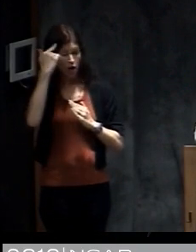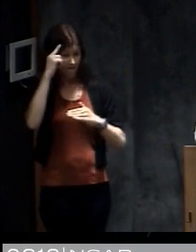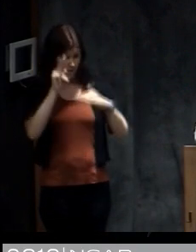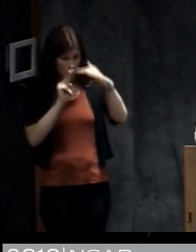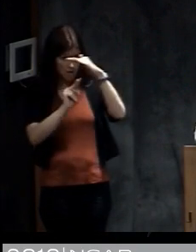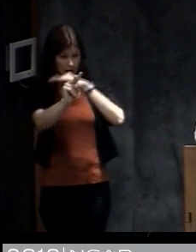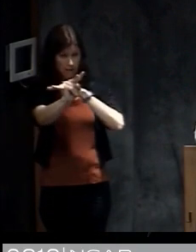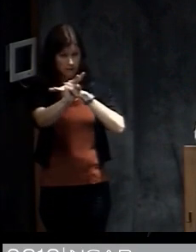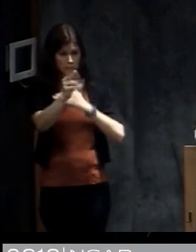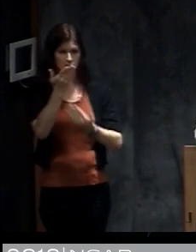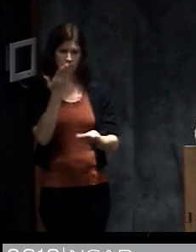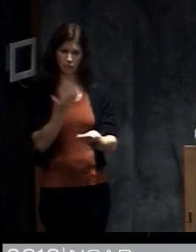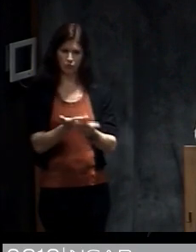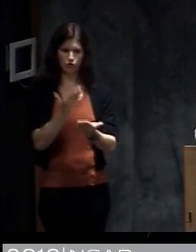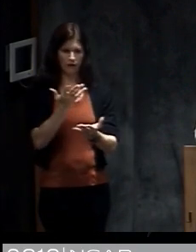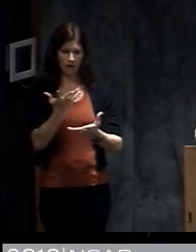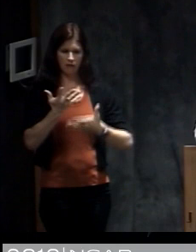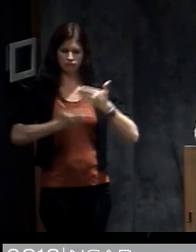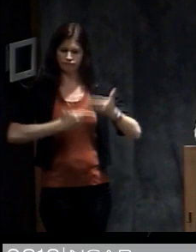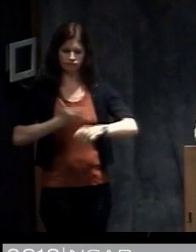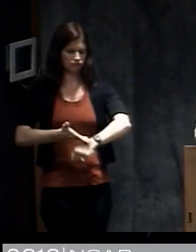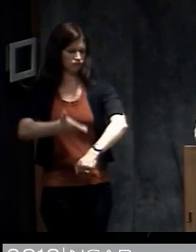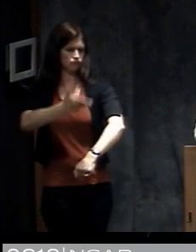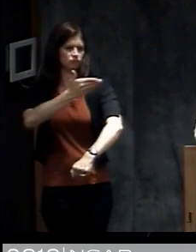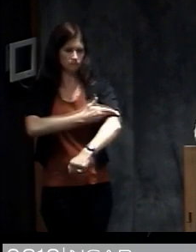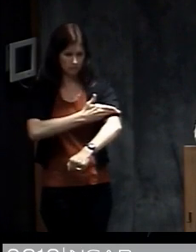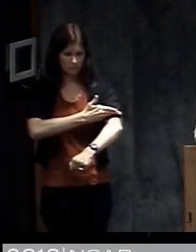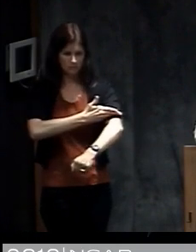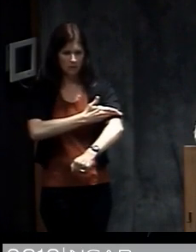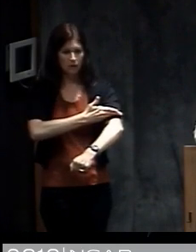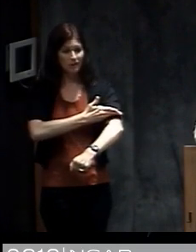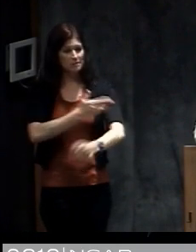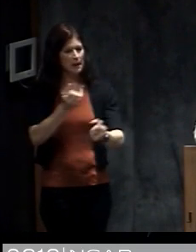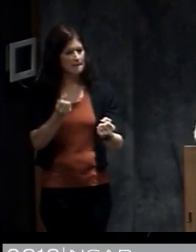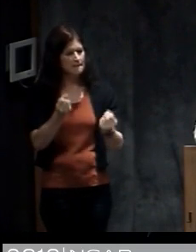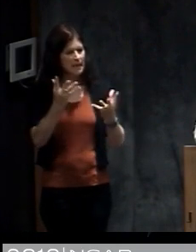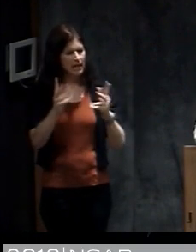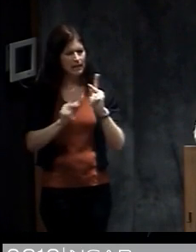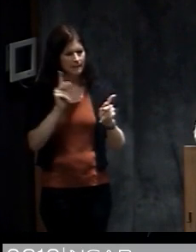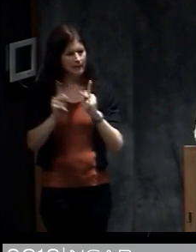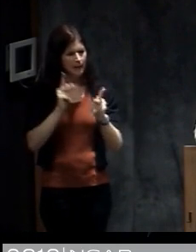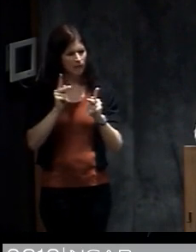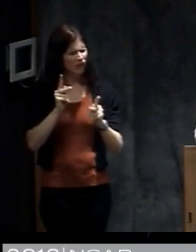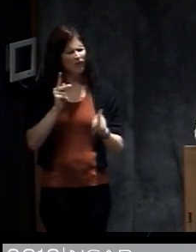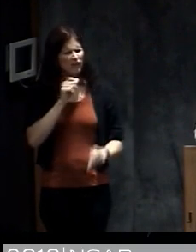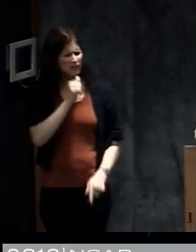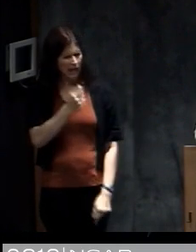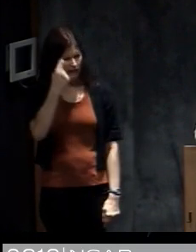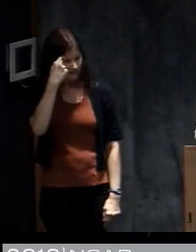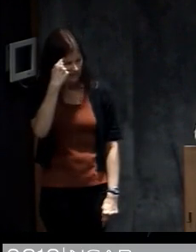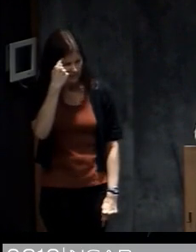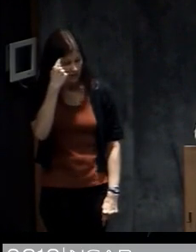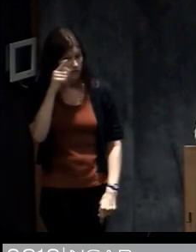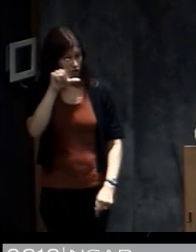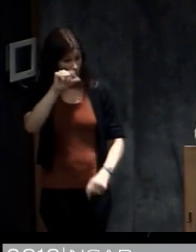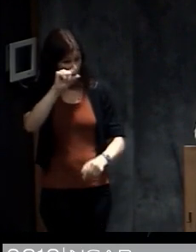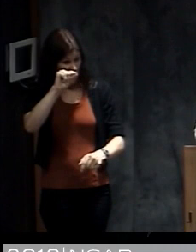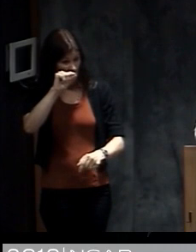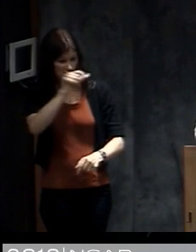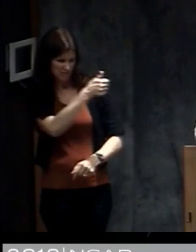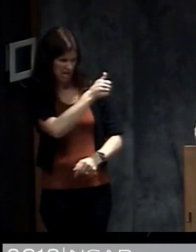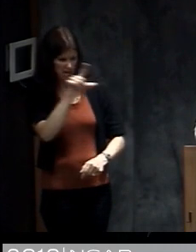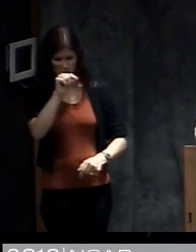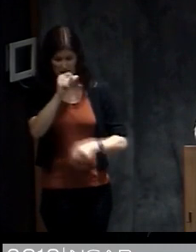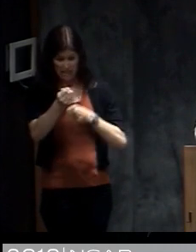in the last decades and they're continuously improving but many members of the public don't think about this. But if you think back 10 or 20 years you can really